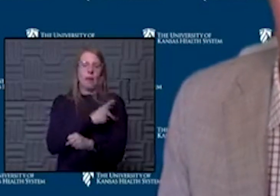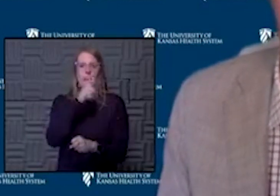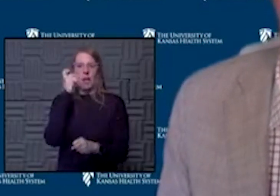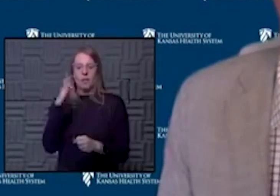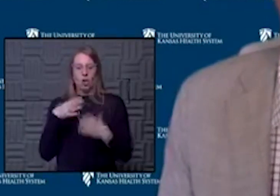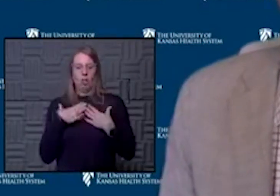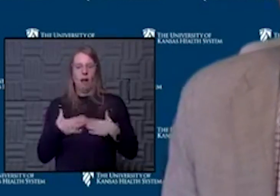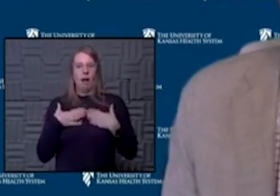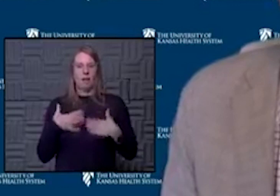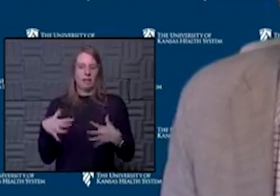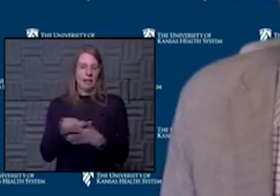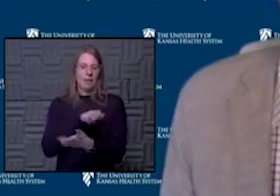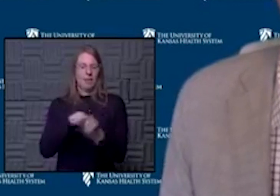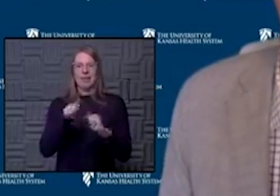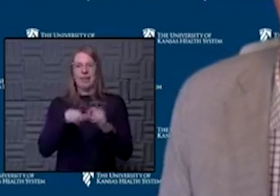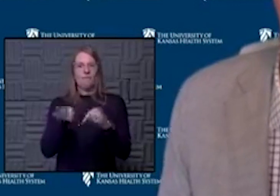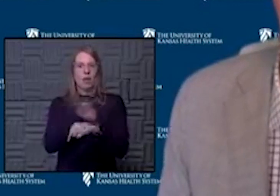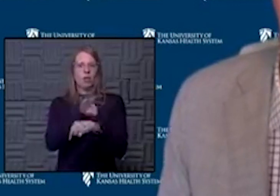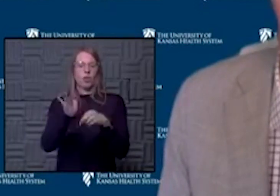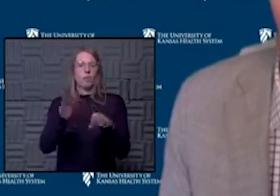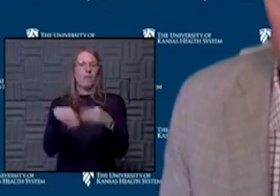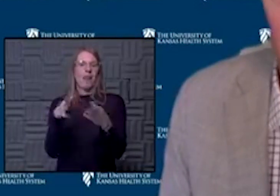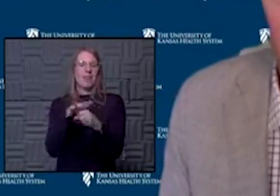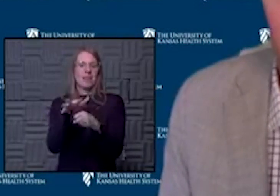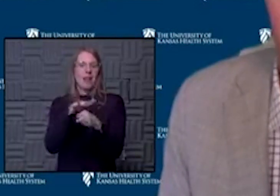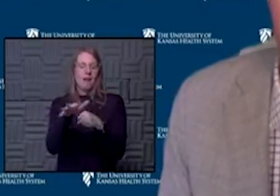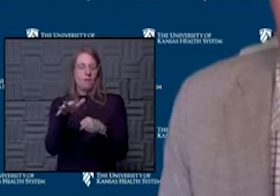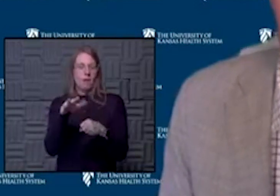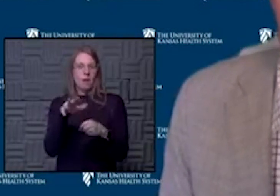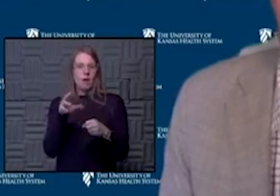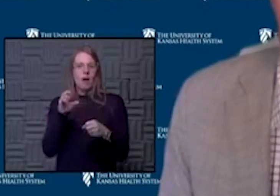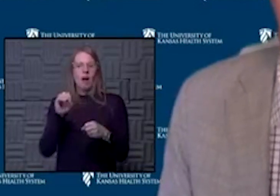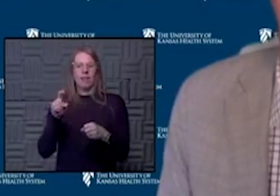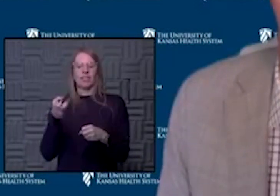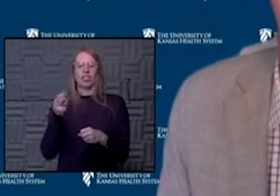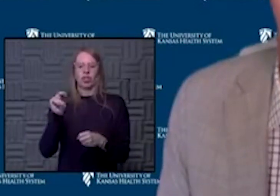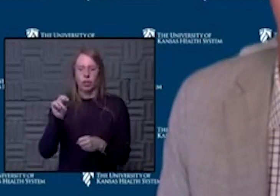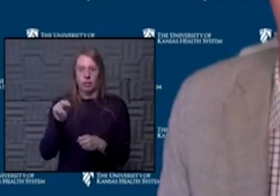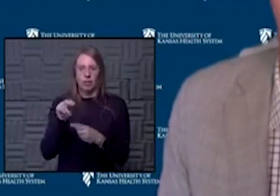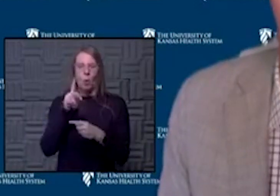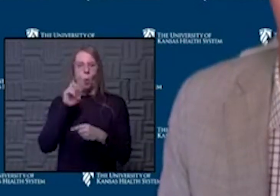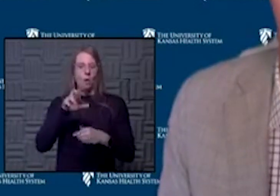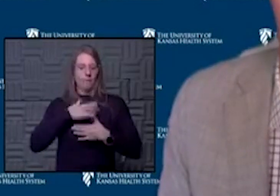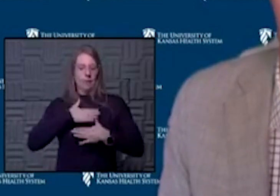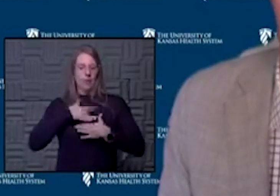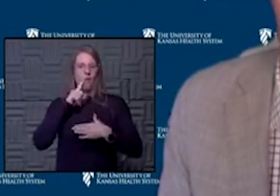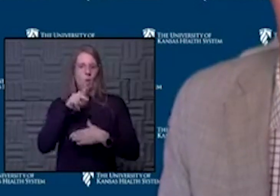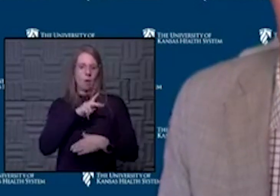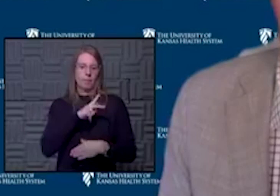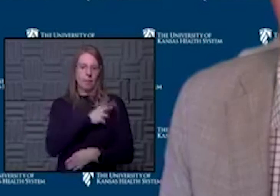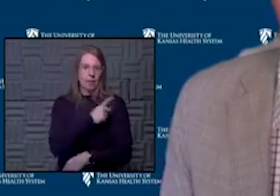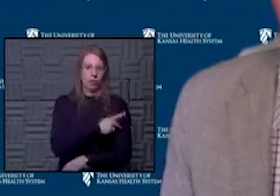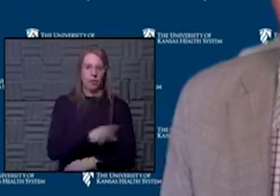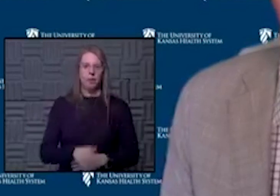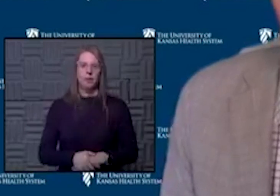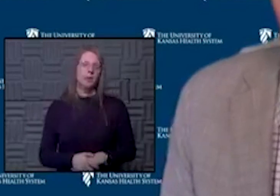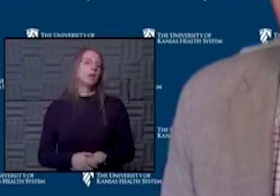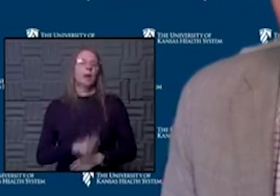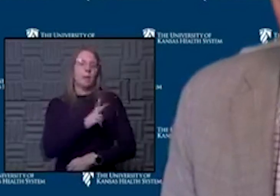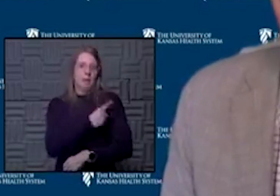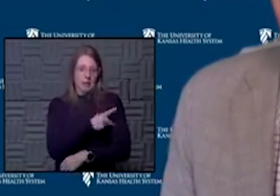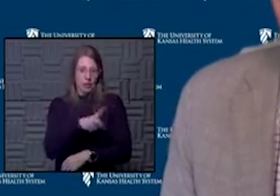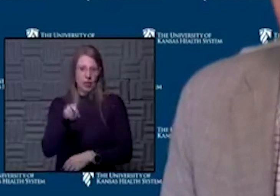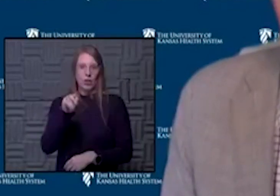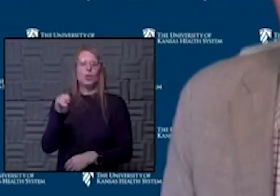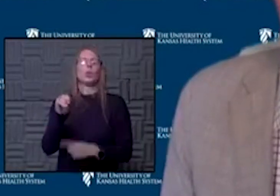so damaged, they cannot function to provide enough oxygenation or ventilation for the patient. So patients do come